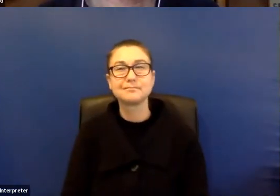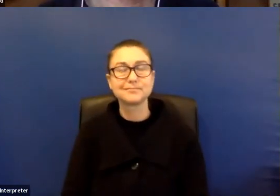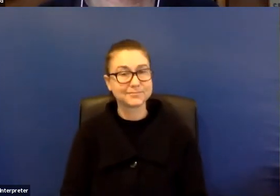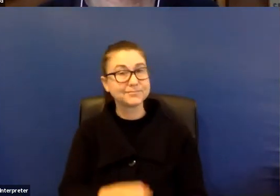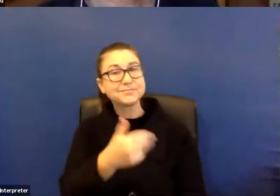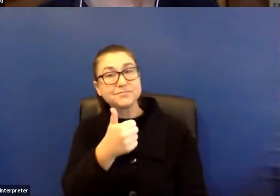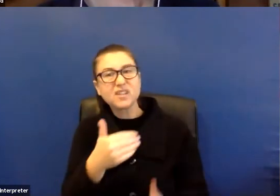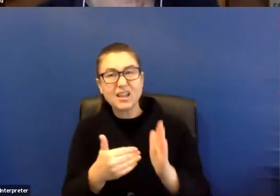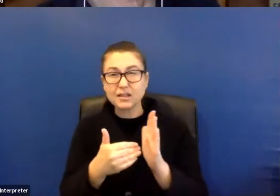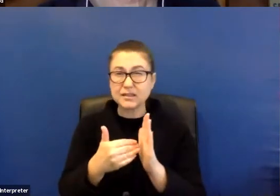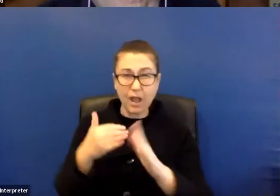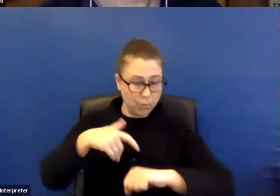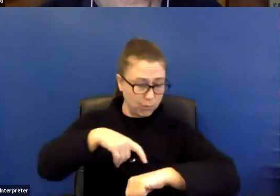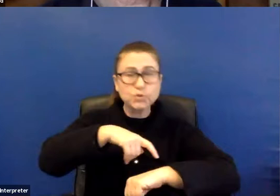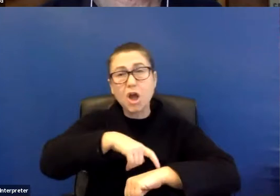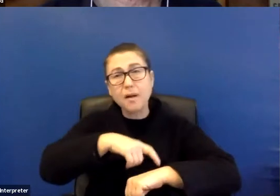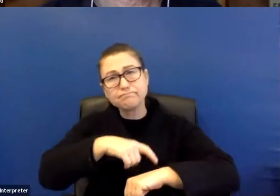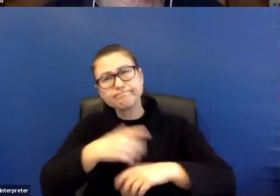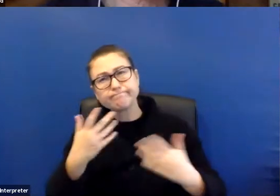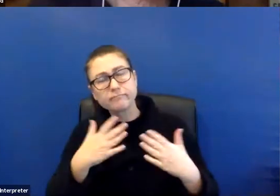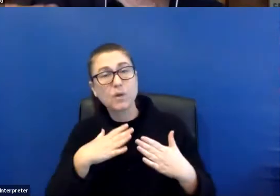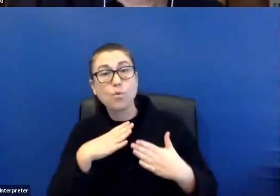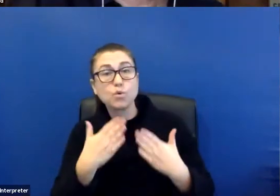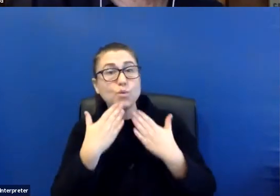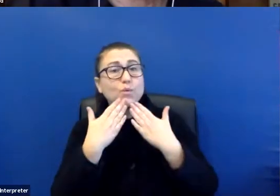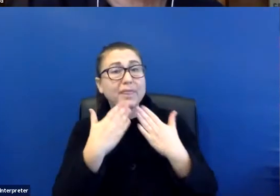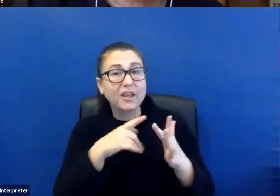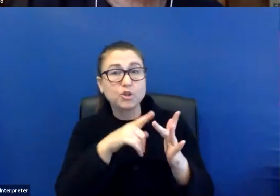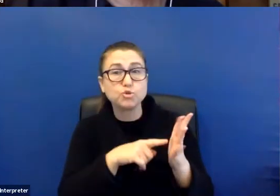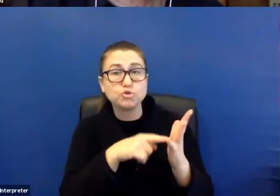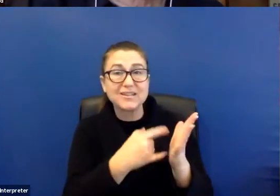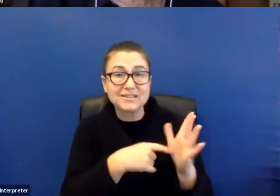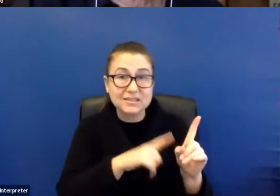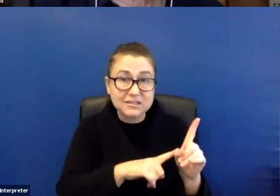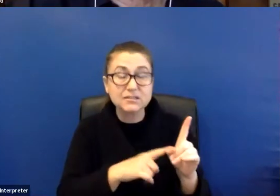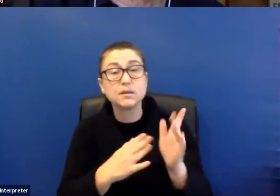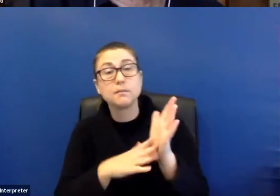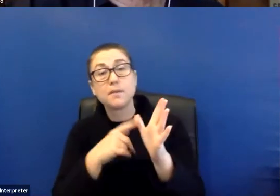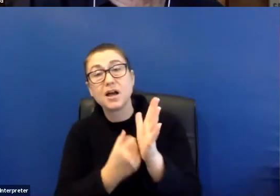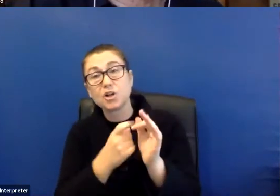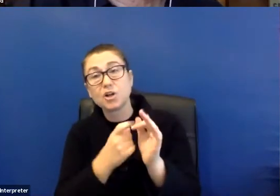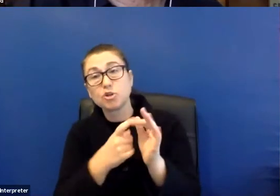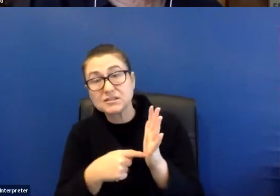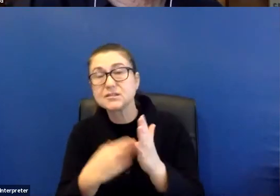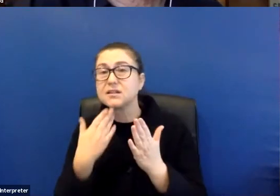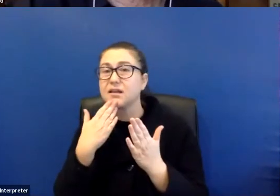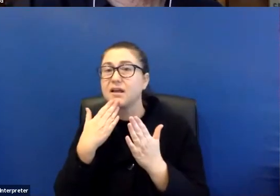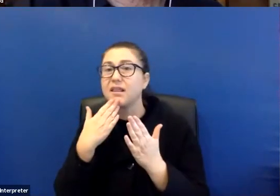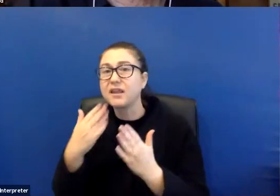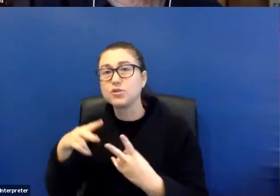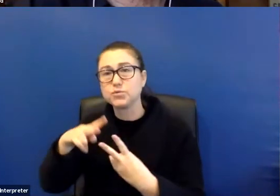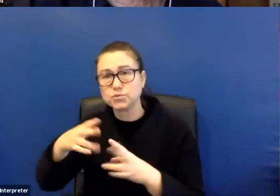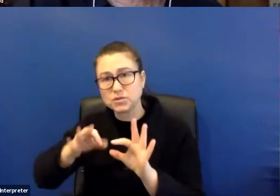to time to wrap up. So I'd like to thank you, Justy and Margaret, for your presentation. Thanks to Shavoy and Catherine,